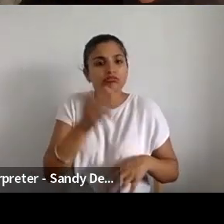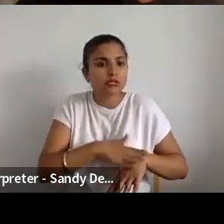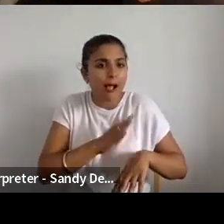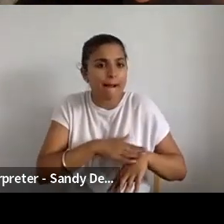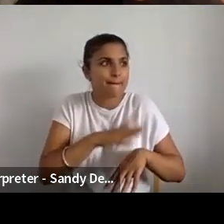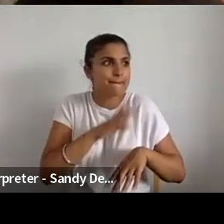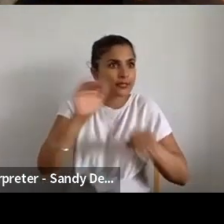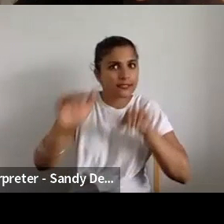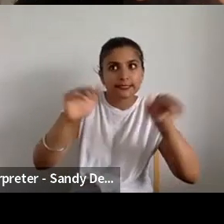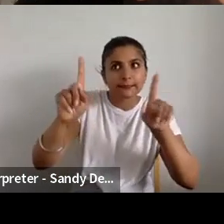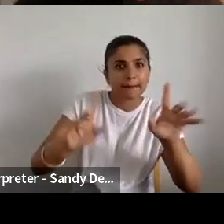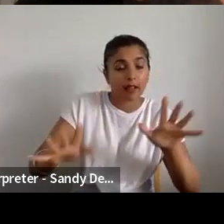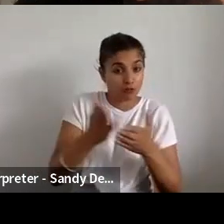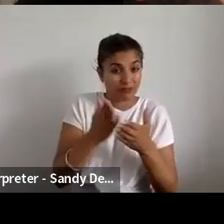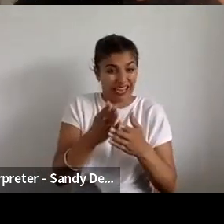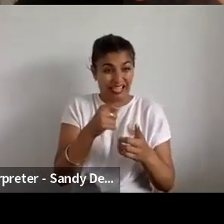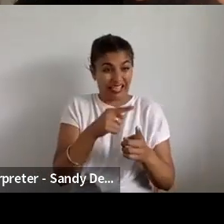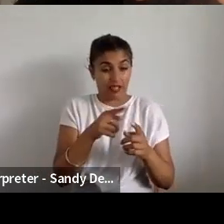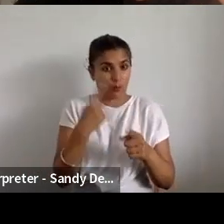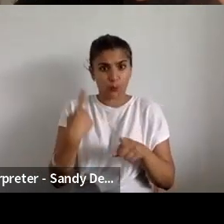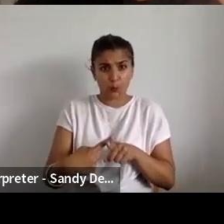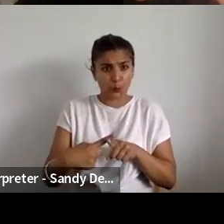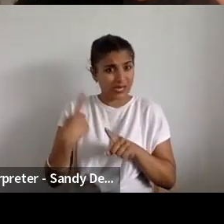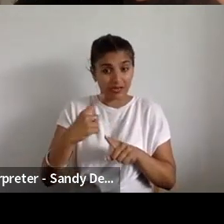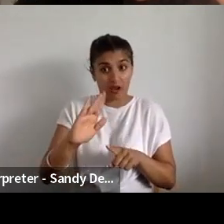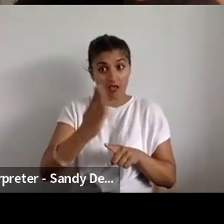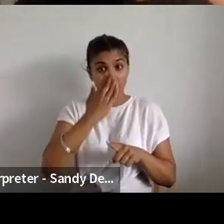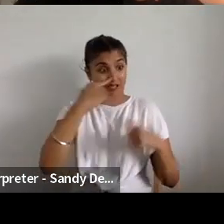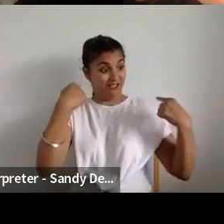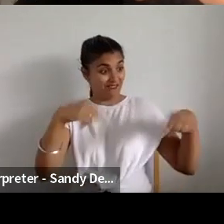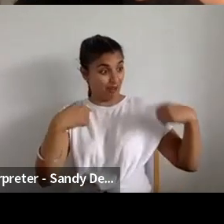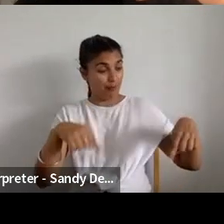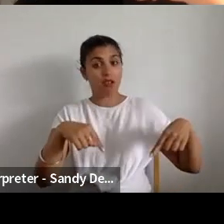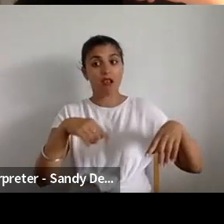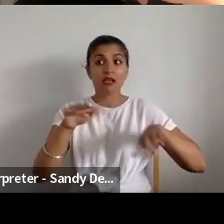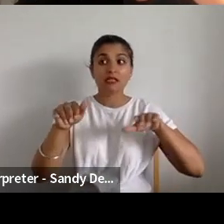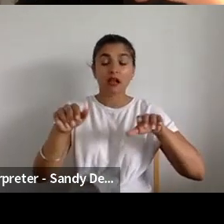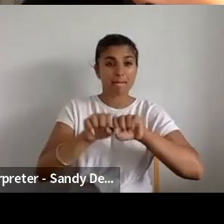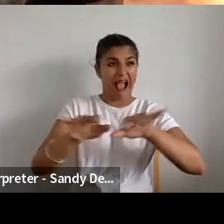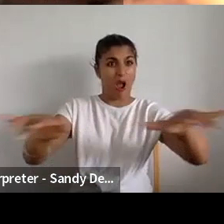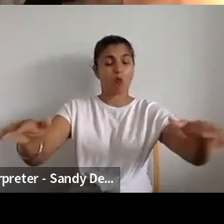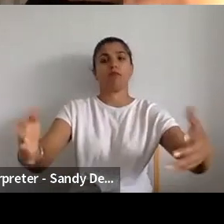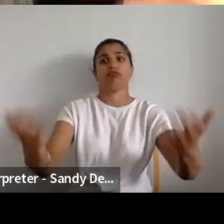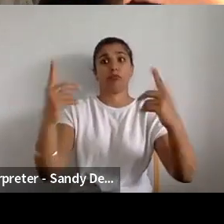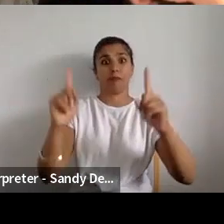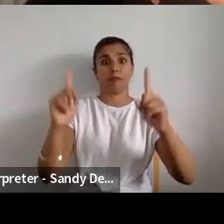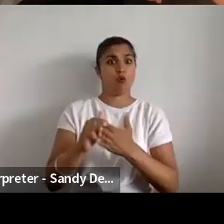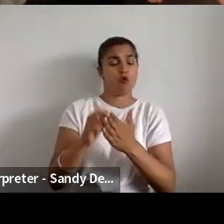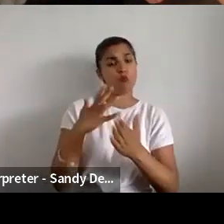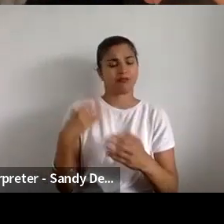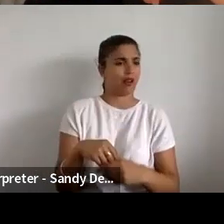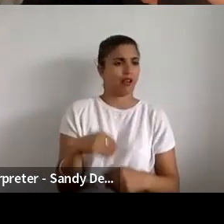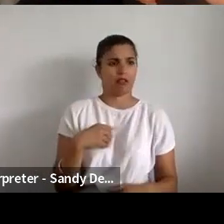signposting. That you needed something that felt like there was there was a system that sort of stacked in favor of those who